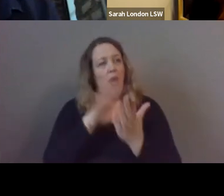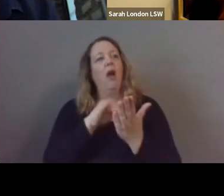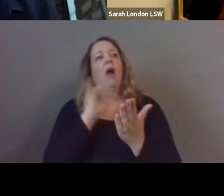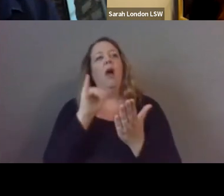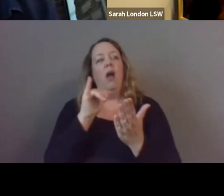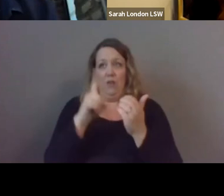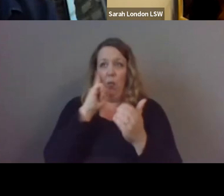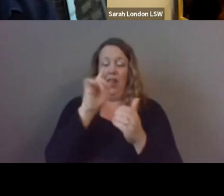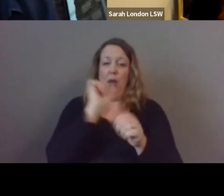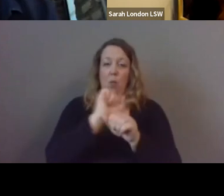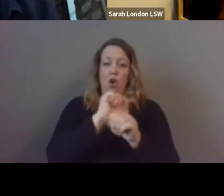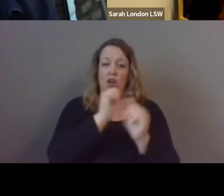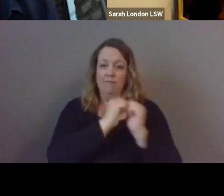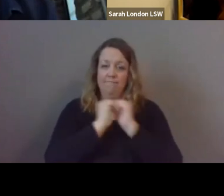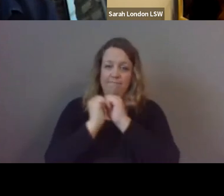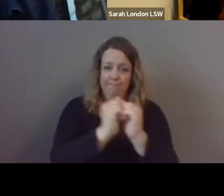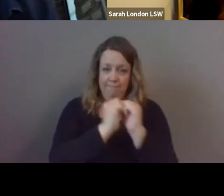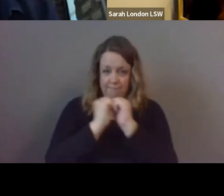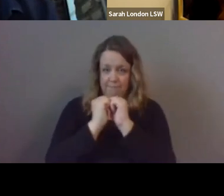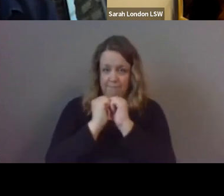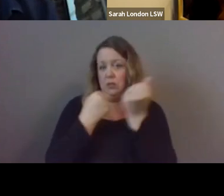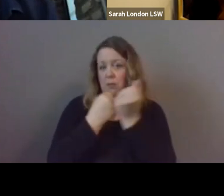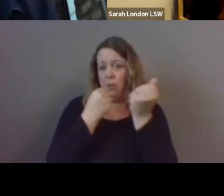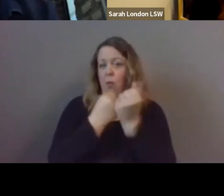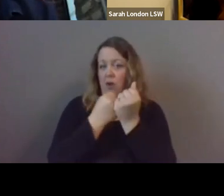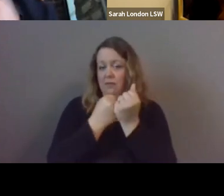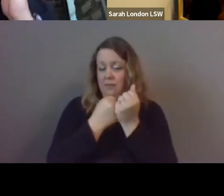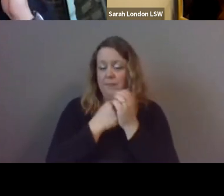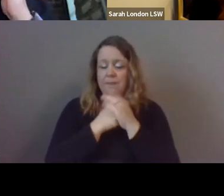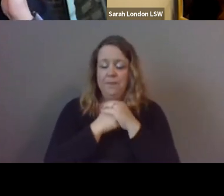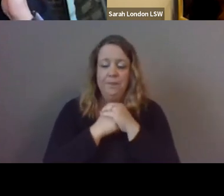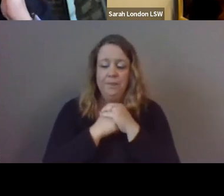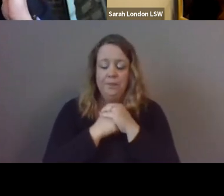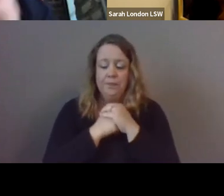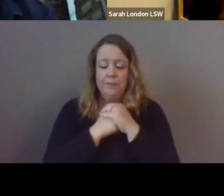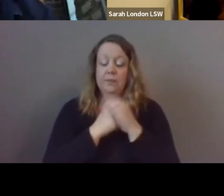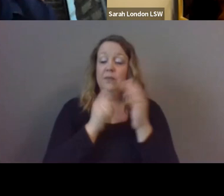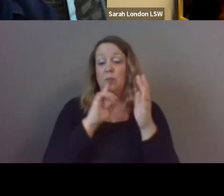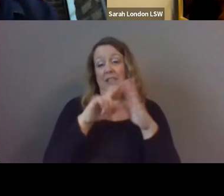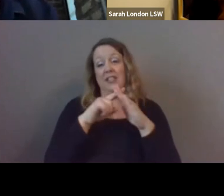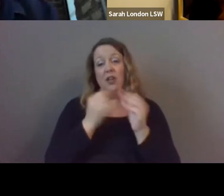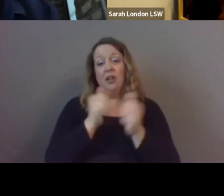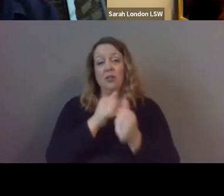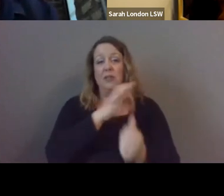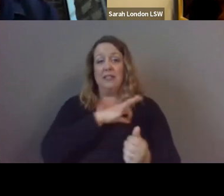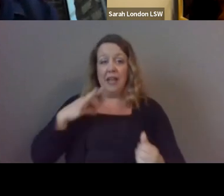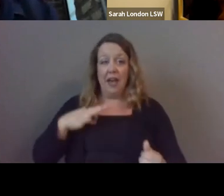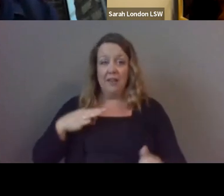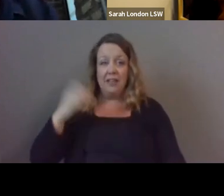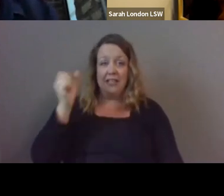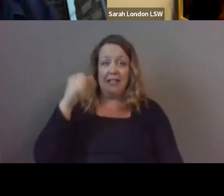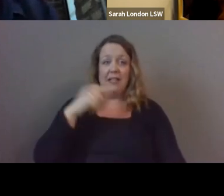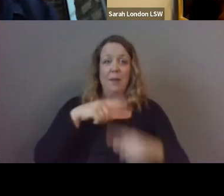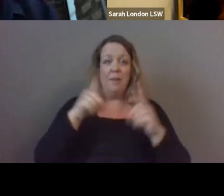things so and quite honestly it's it starts with the staff but it permeates into the club